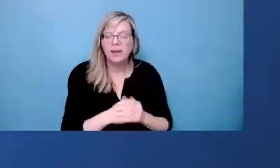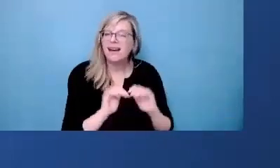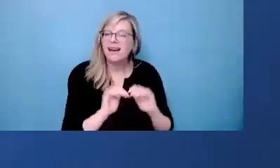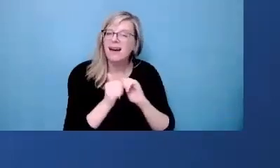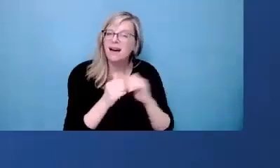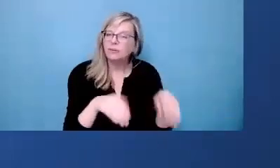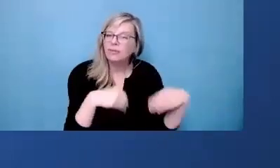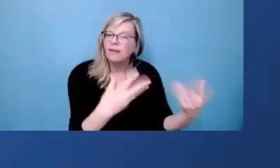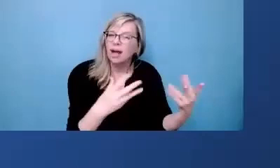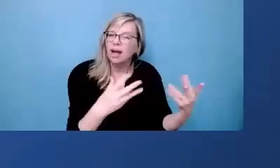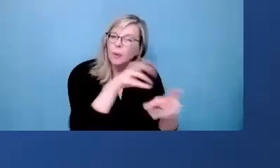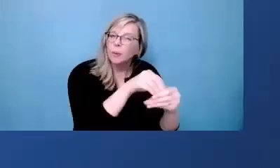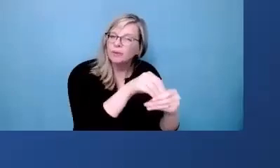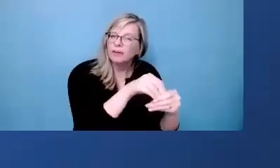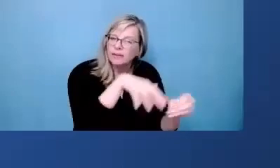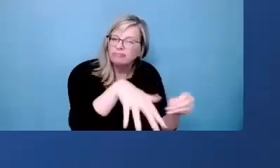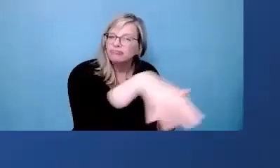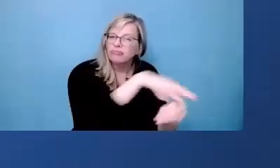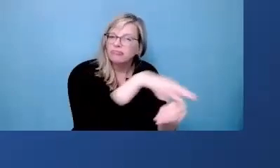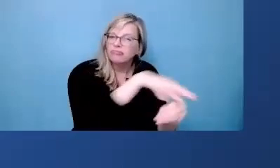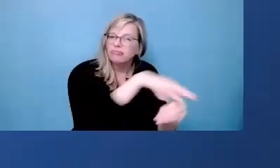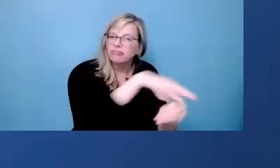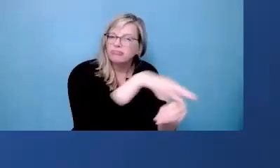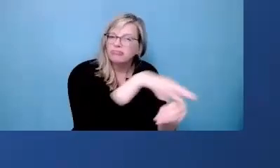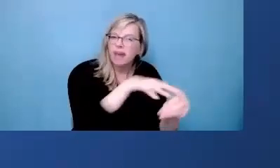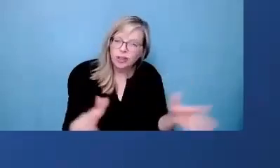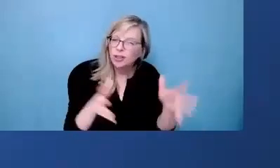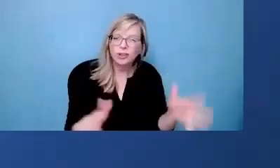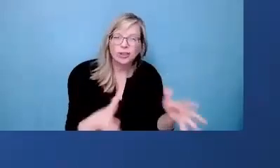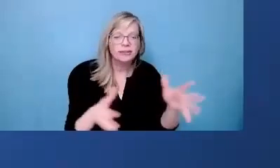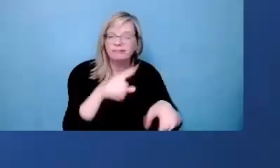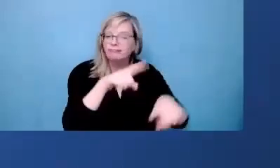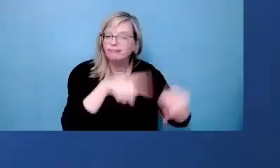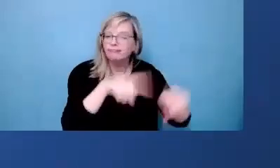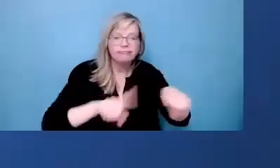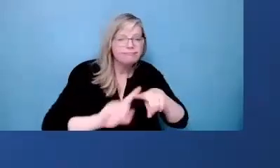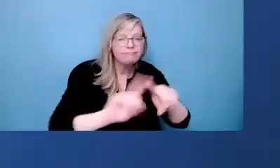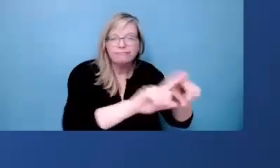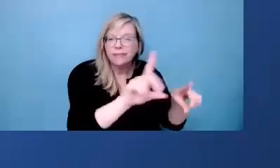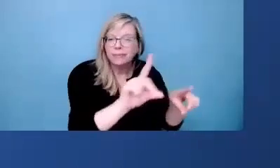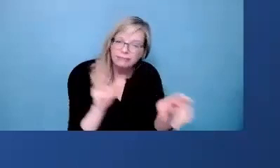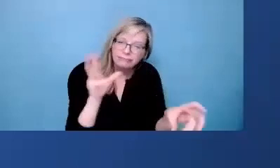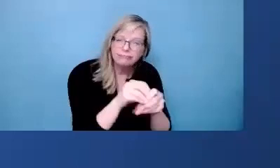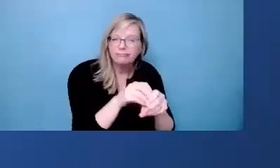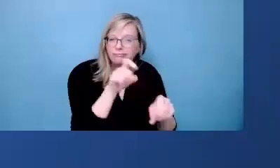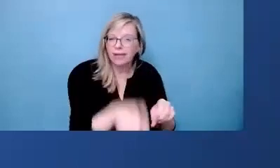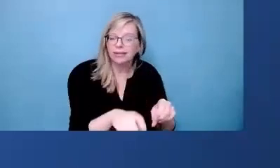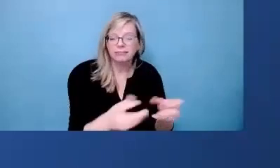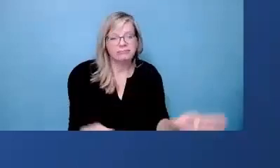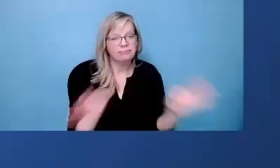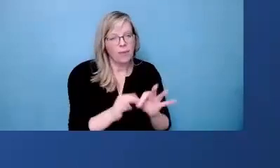to create that more inclusive space. You really do need to create an inclusive culture where disability is welcomed.